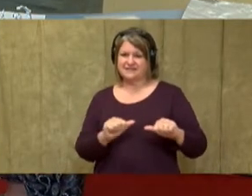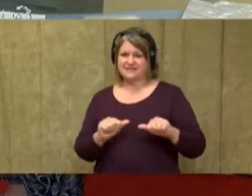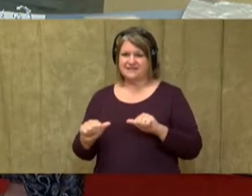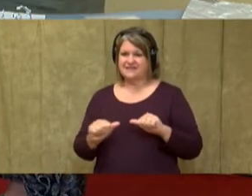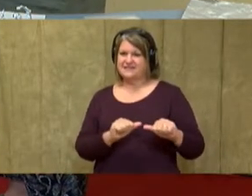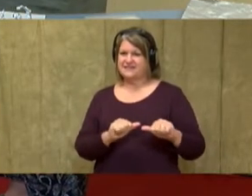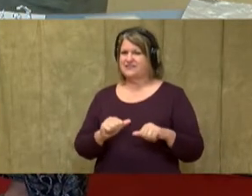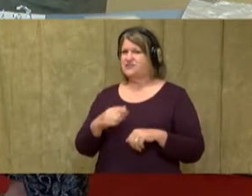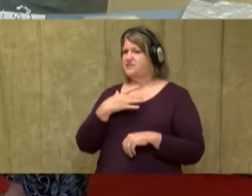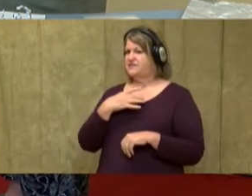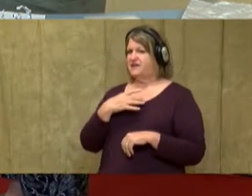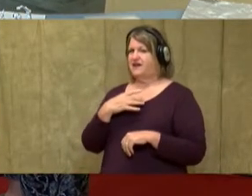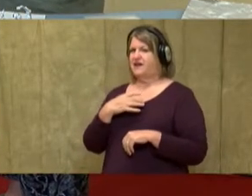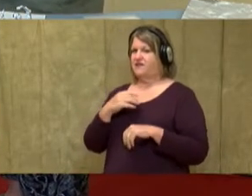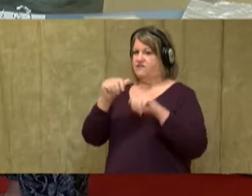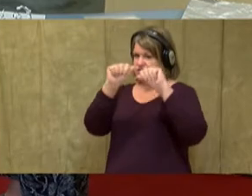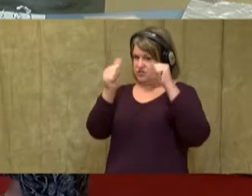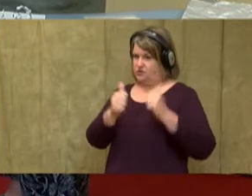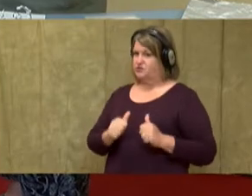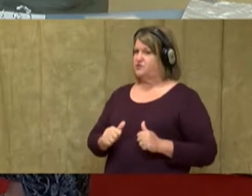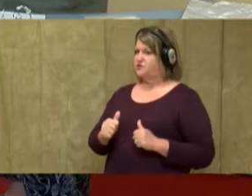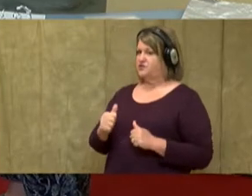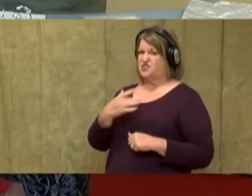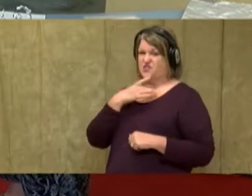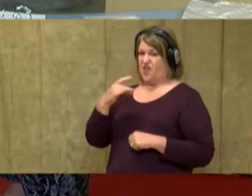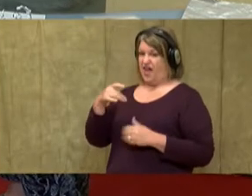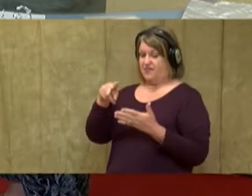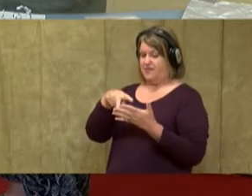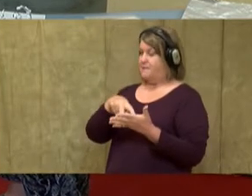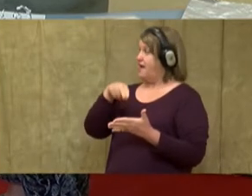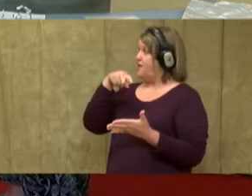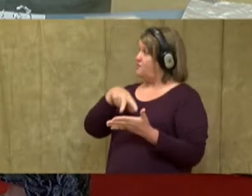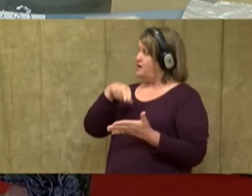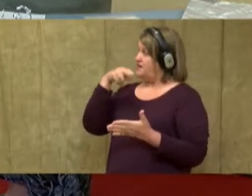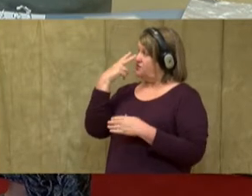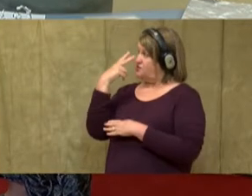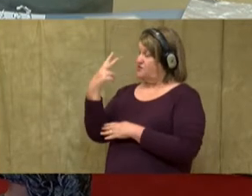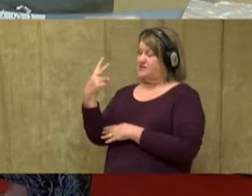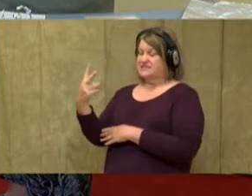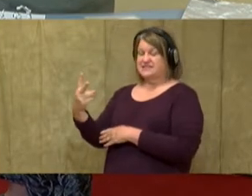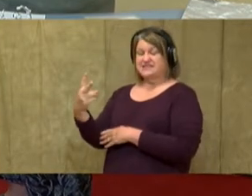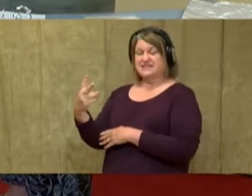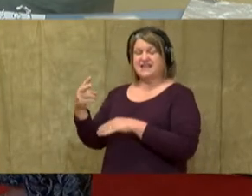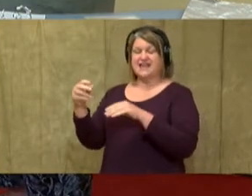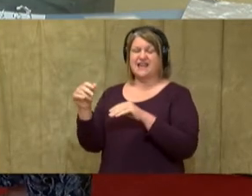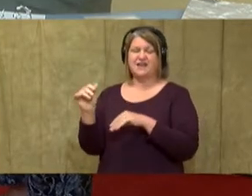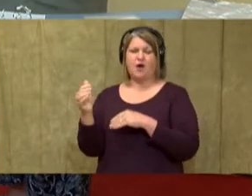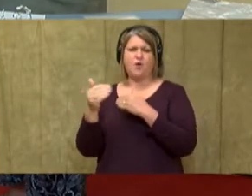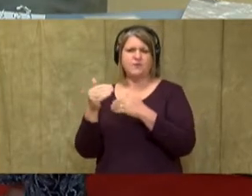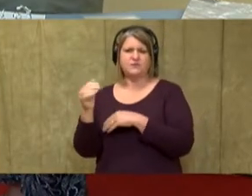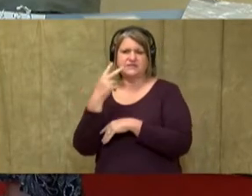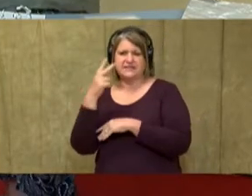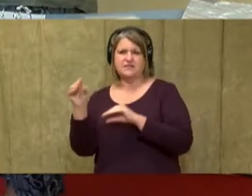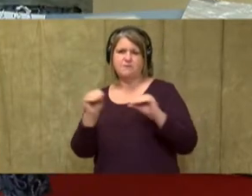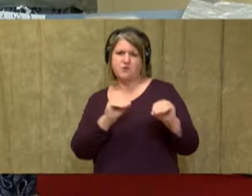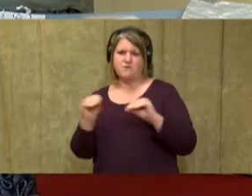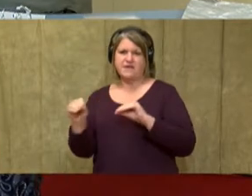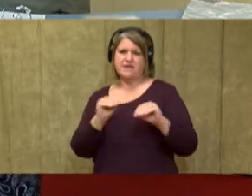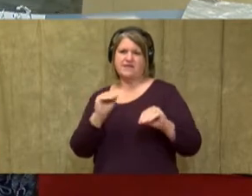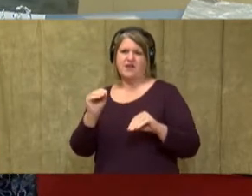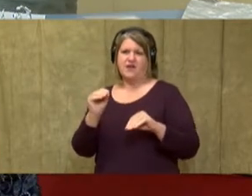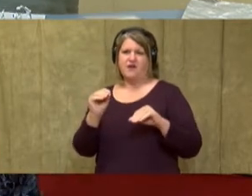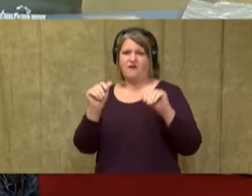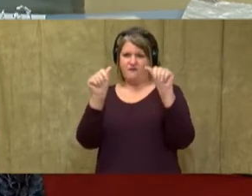ballerinas? You can almost see the movement in their forms. All right. And the way we're going to create